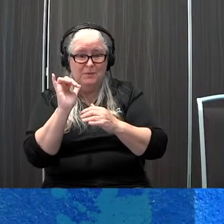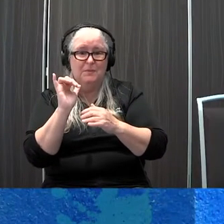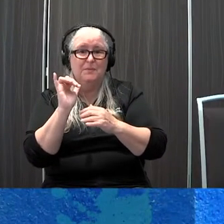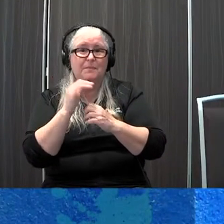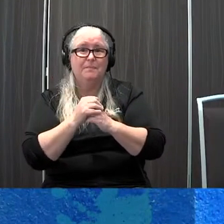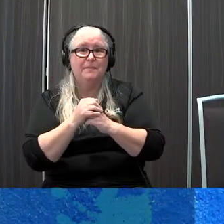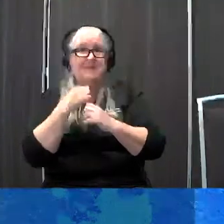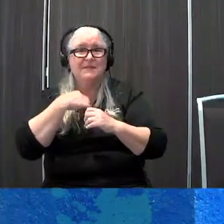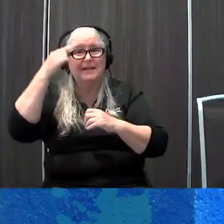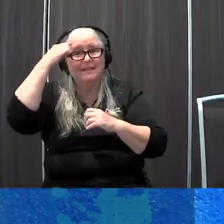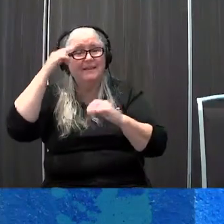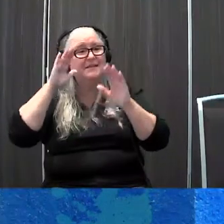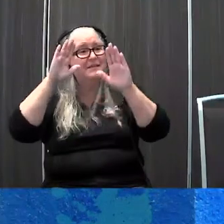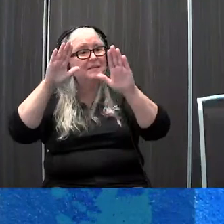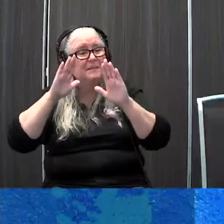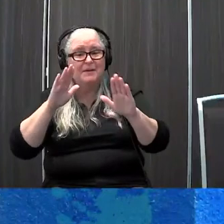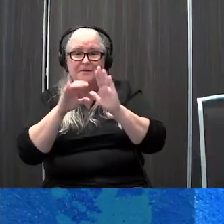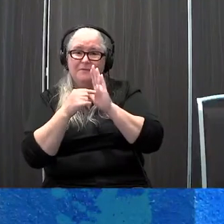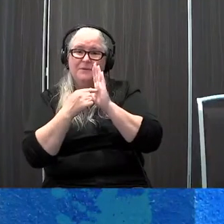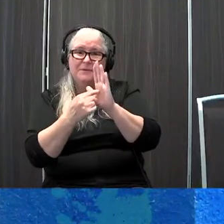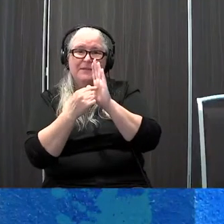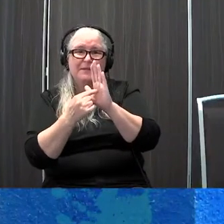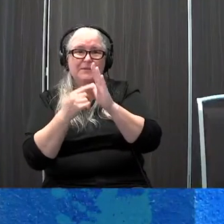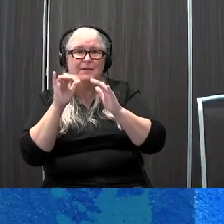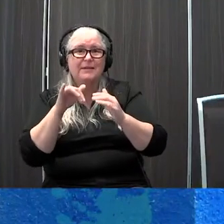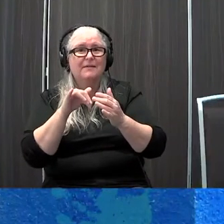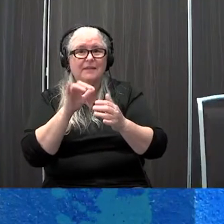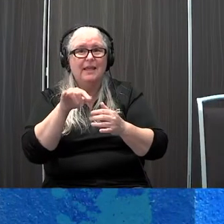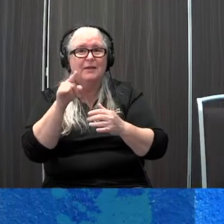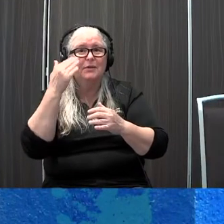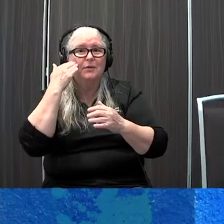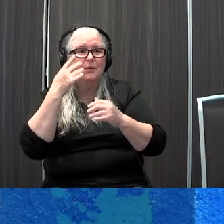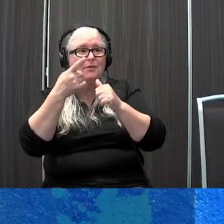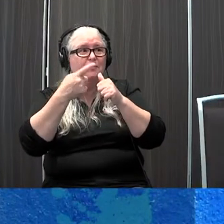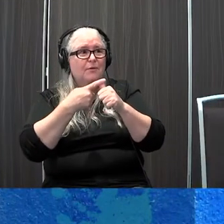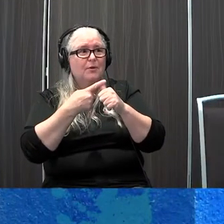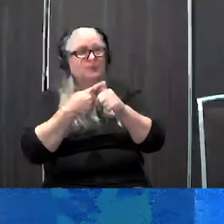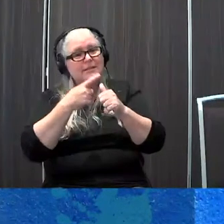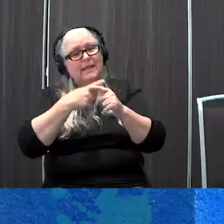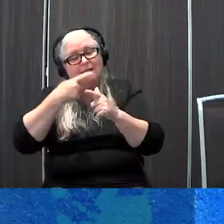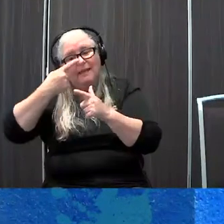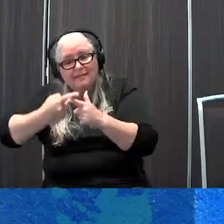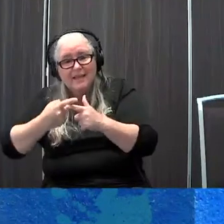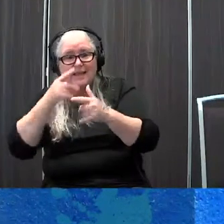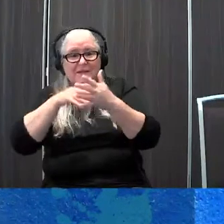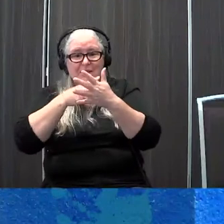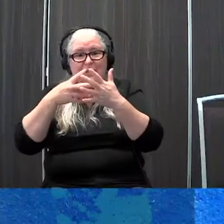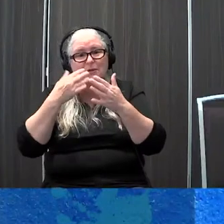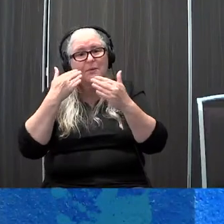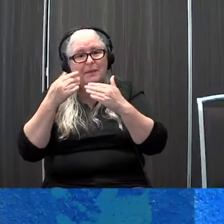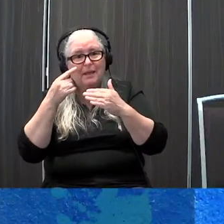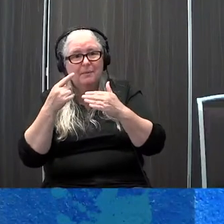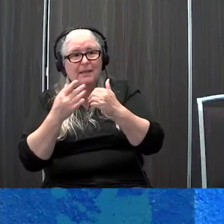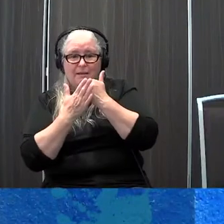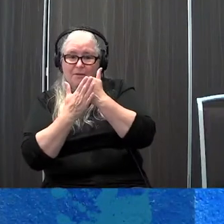I think that's a wonderful illustration of that you know the first then schedule might come in very handy for